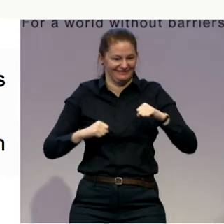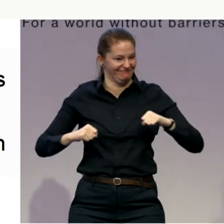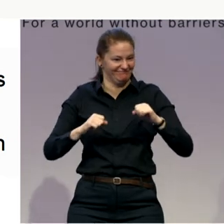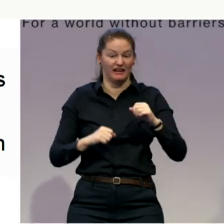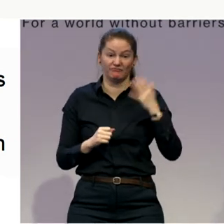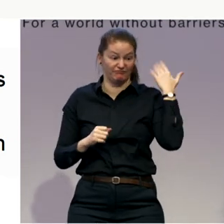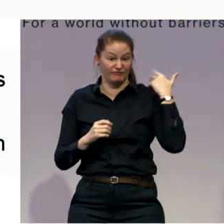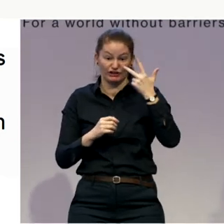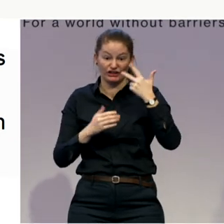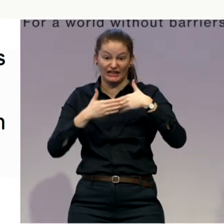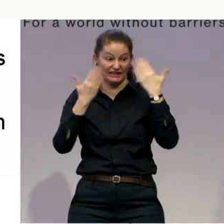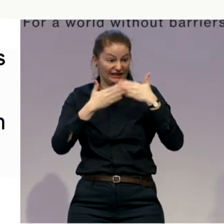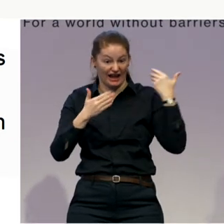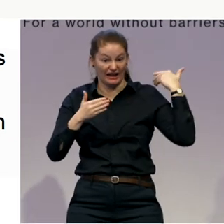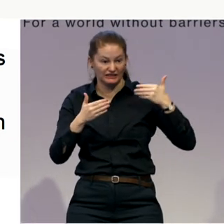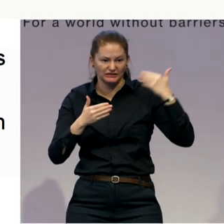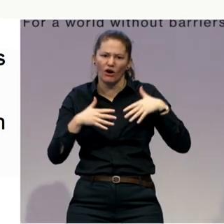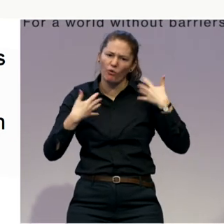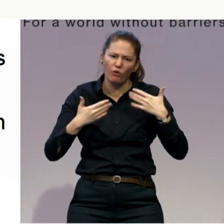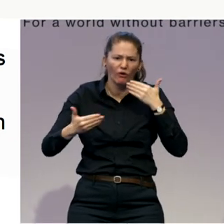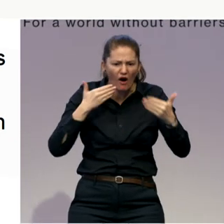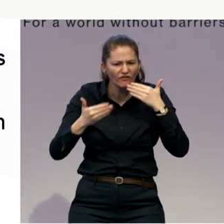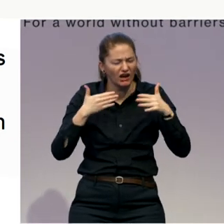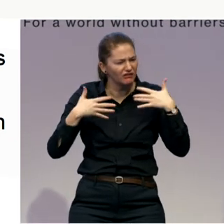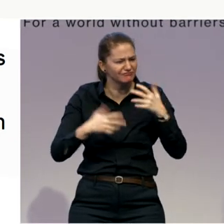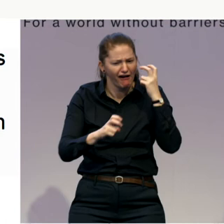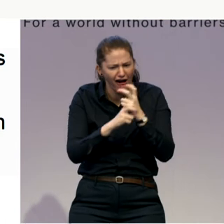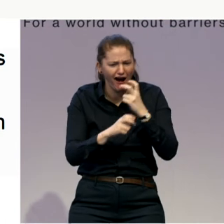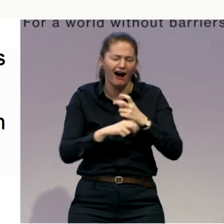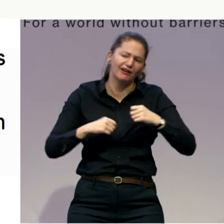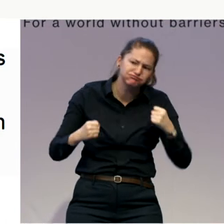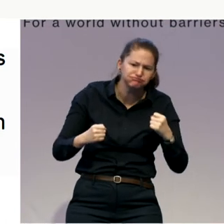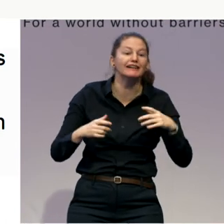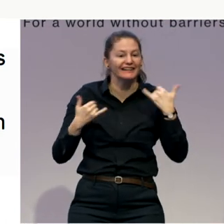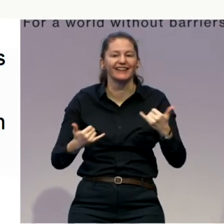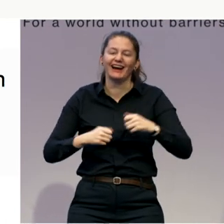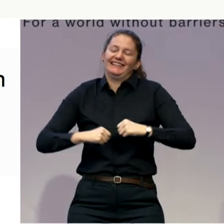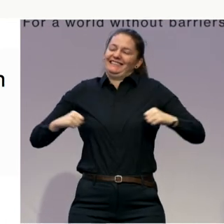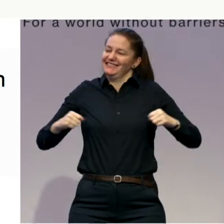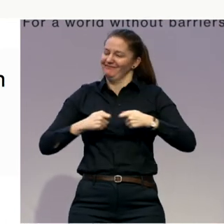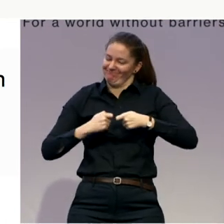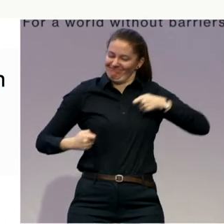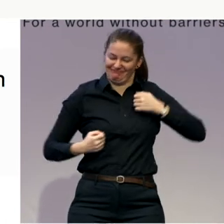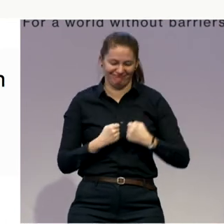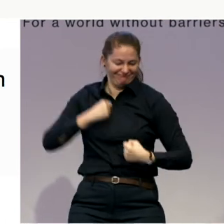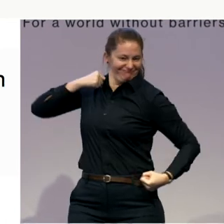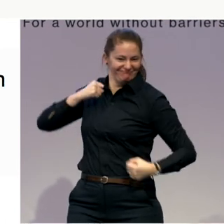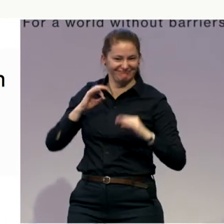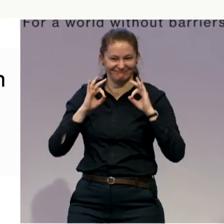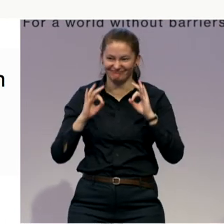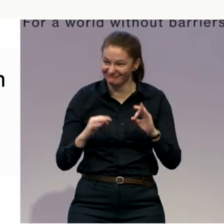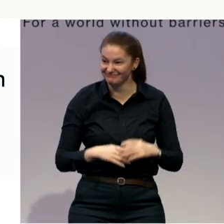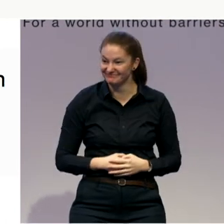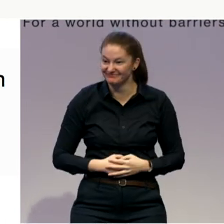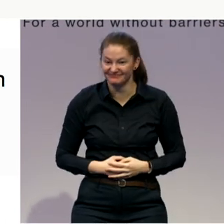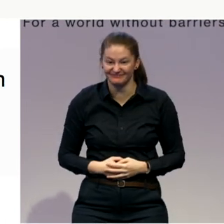Now, what we're going to do is we're going to begin and I'm going to ask those of you who are down the